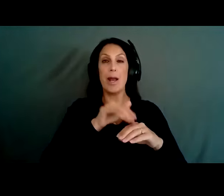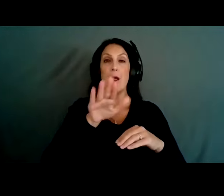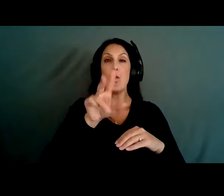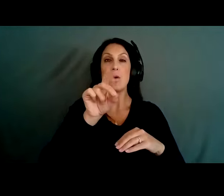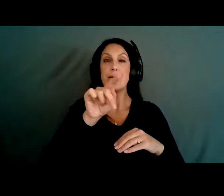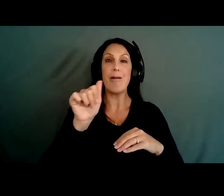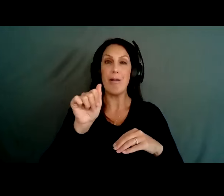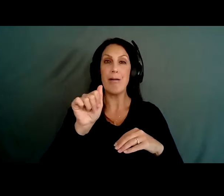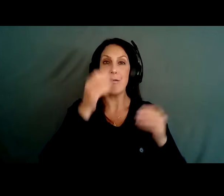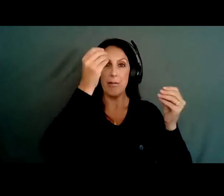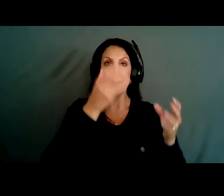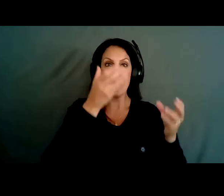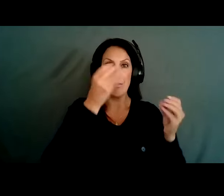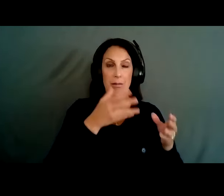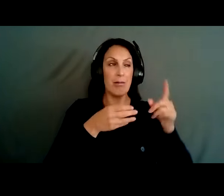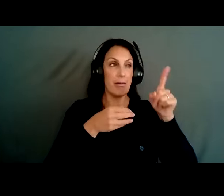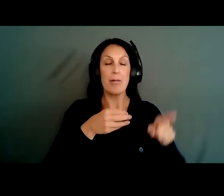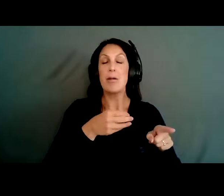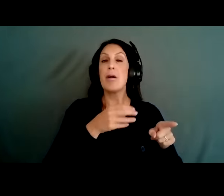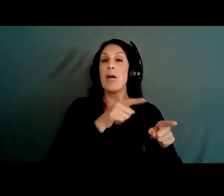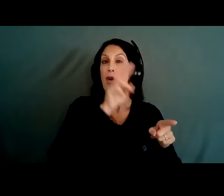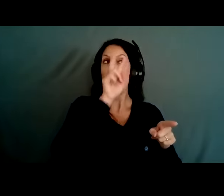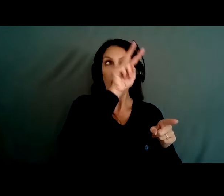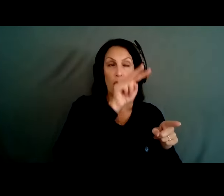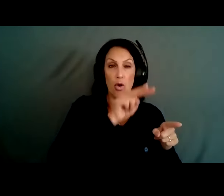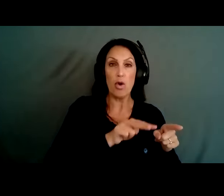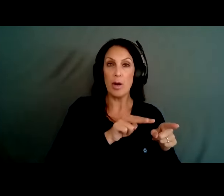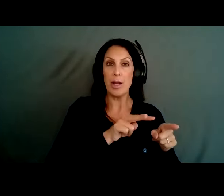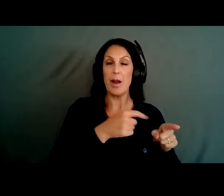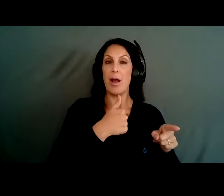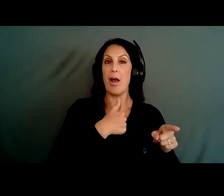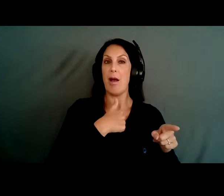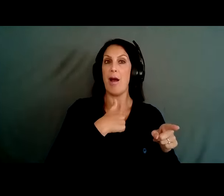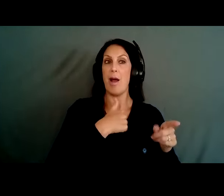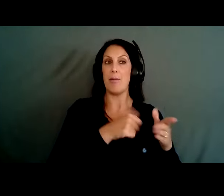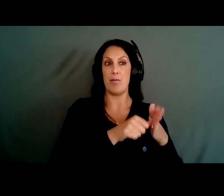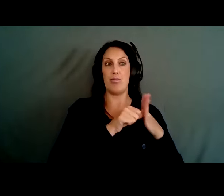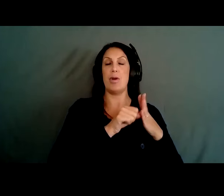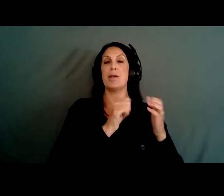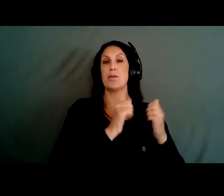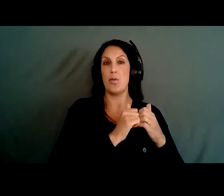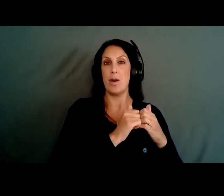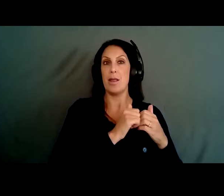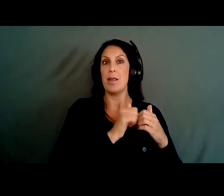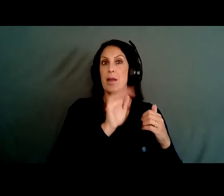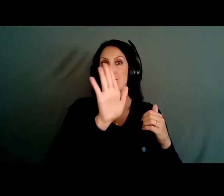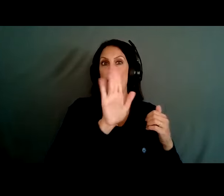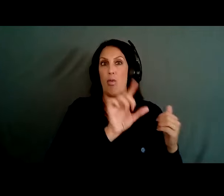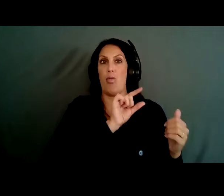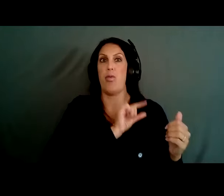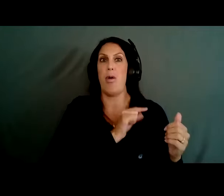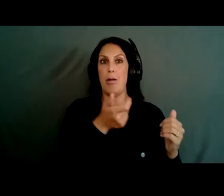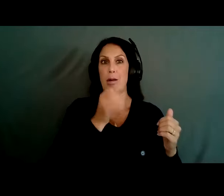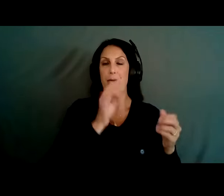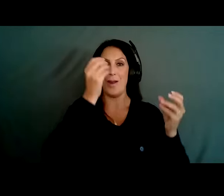with you in a moment, I'm really impressed probably so more so with your county than any other county in terms of the quality of data that you've collected around